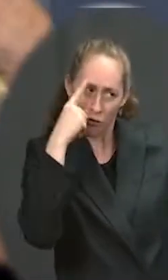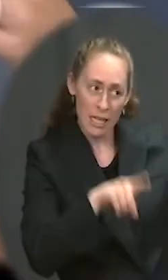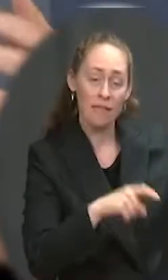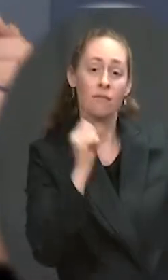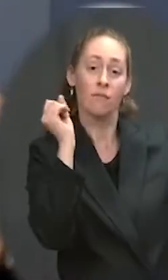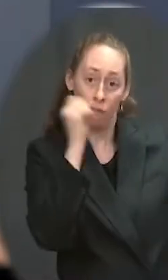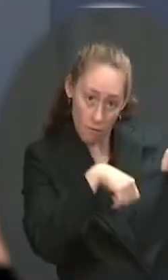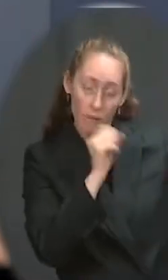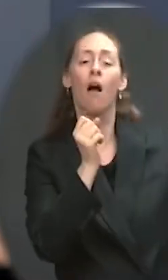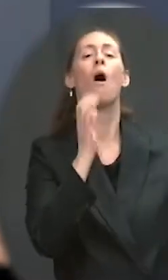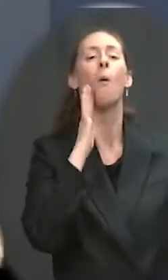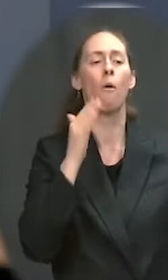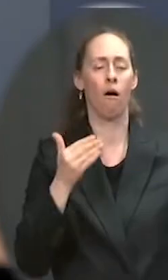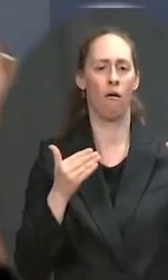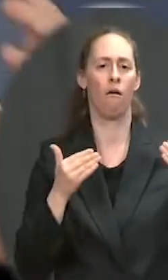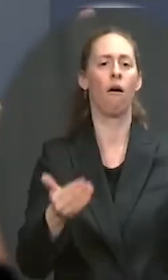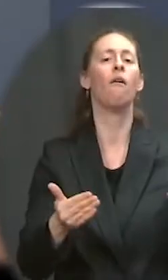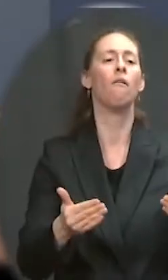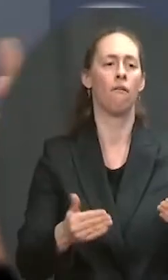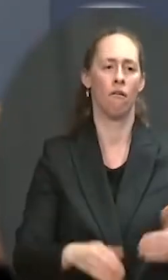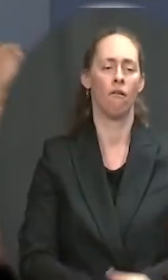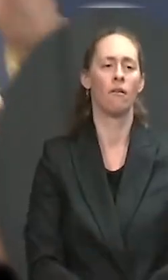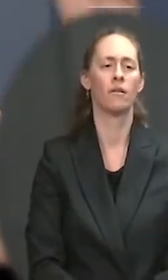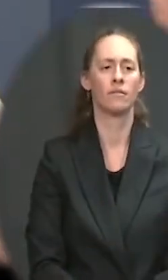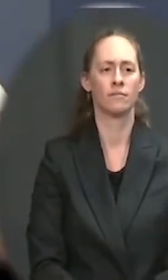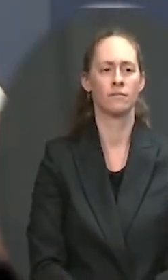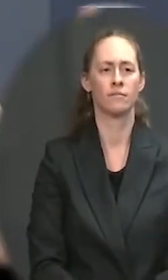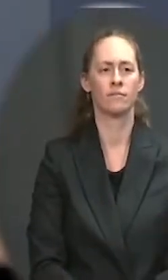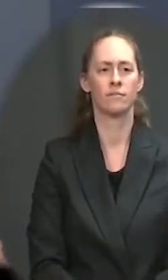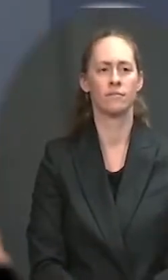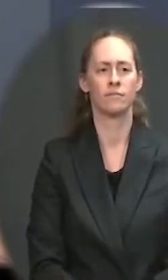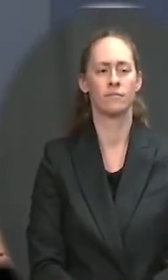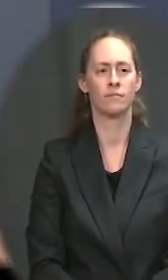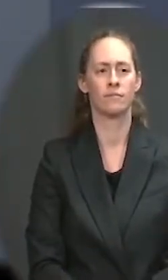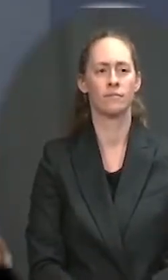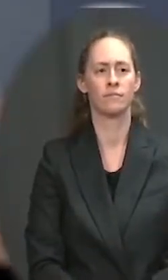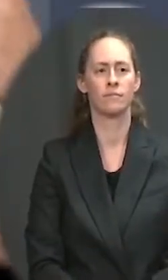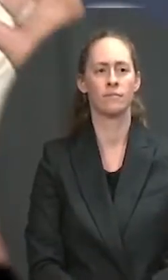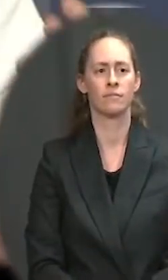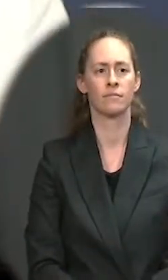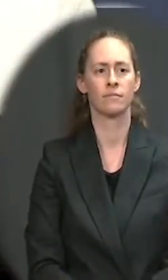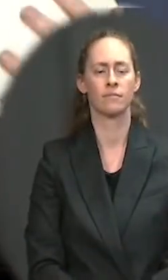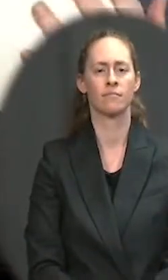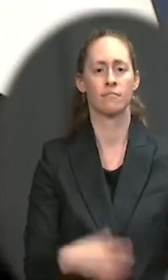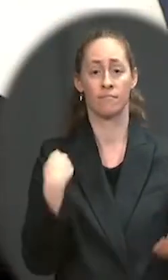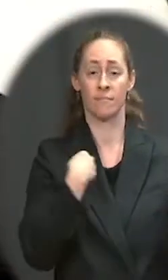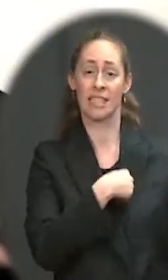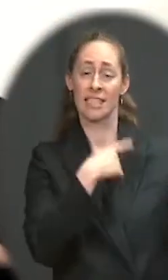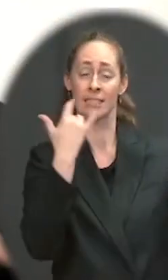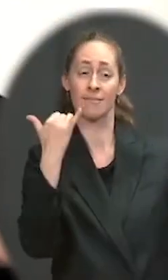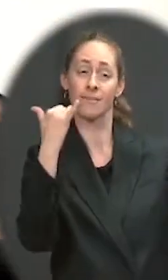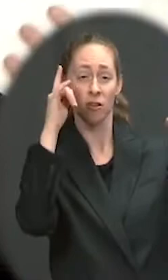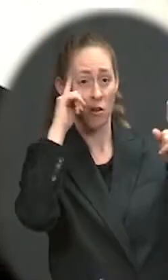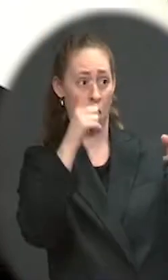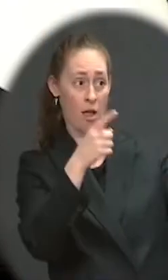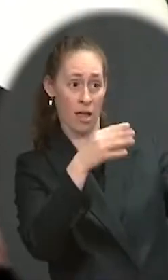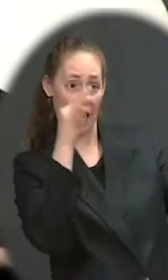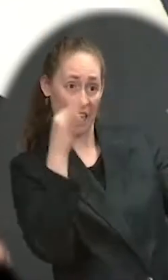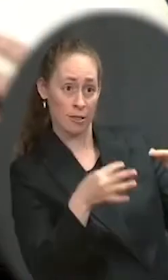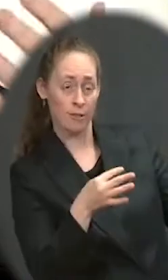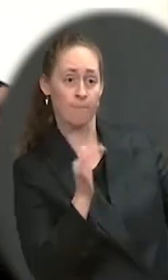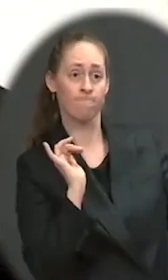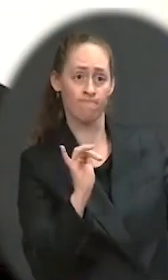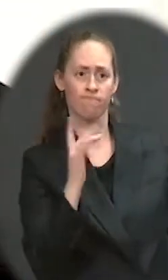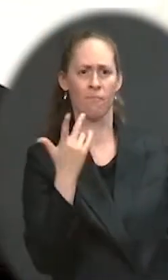now is the U.S. position. Our objective overall, as we look at this decision, is how can we provide as much supply